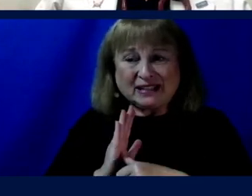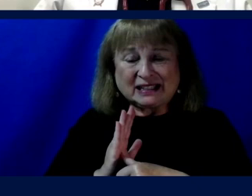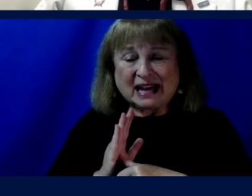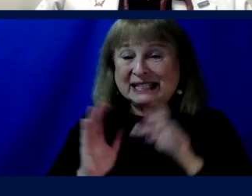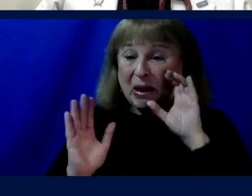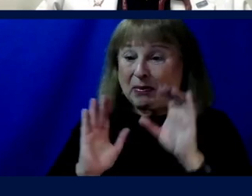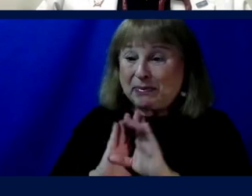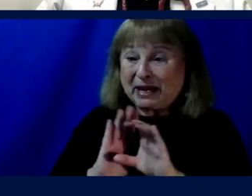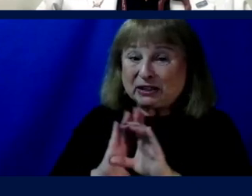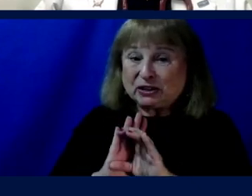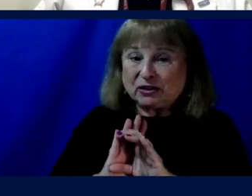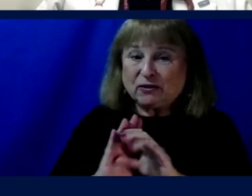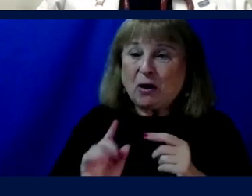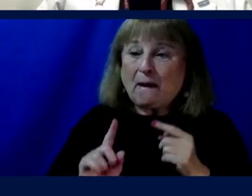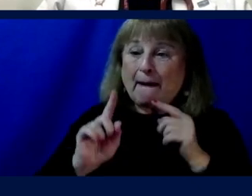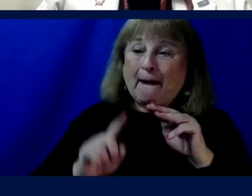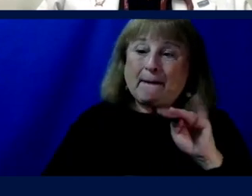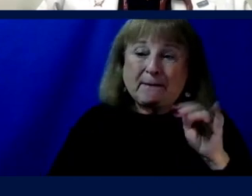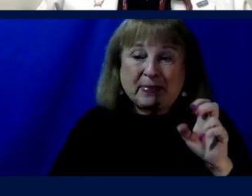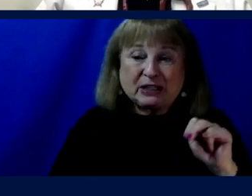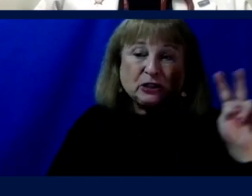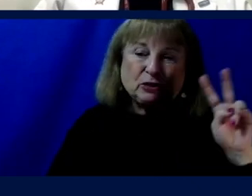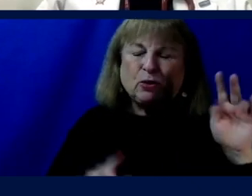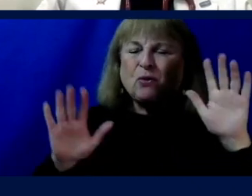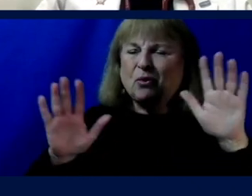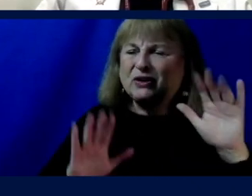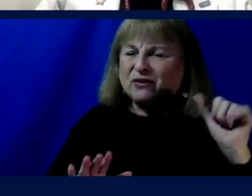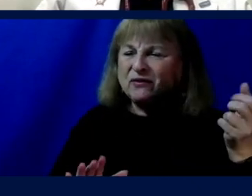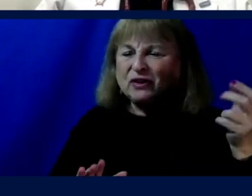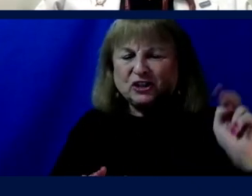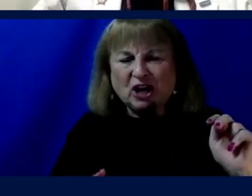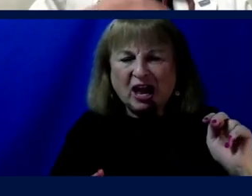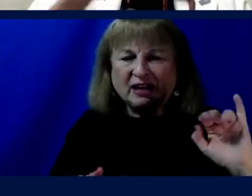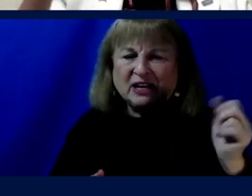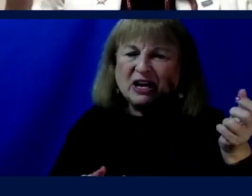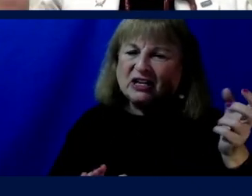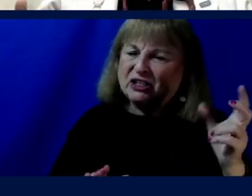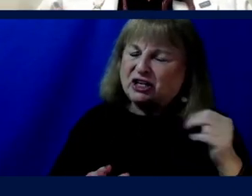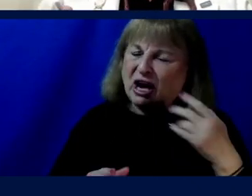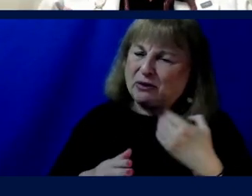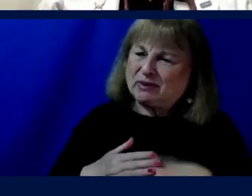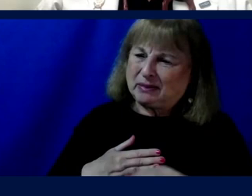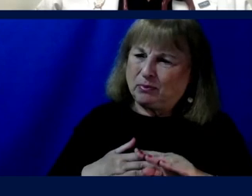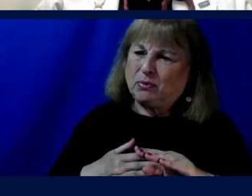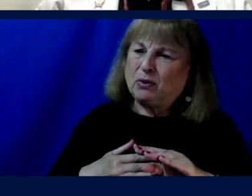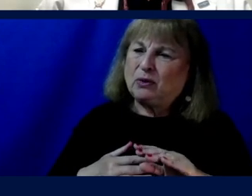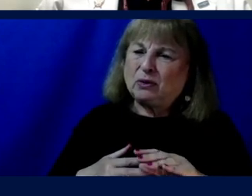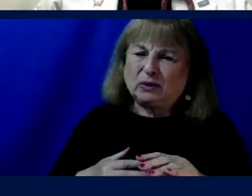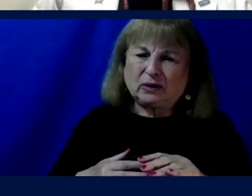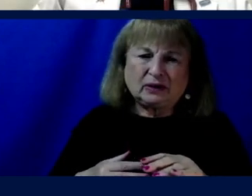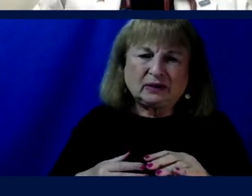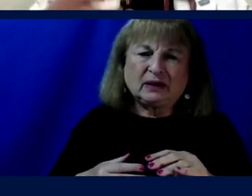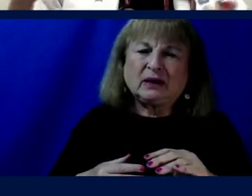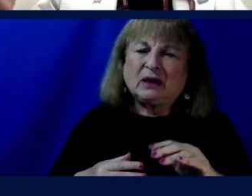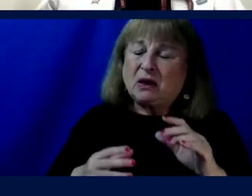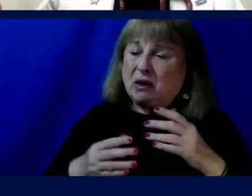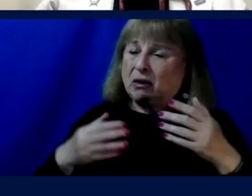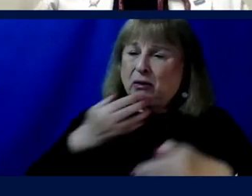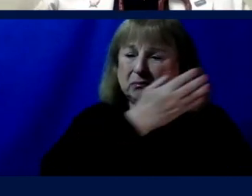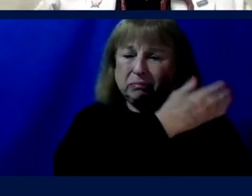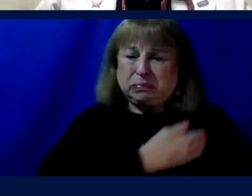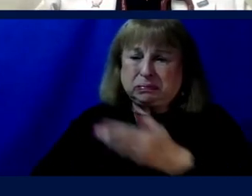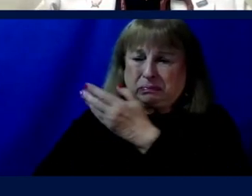there's a picture from mission two of the wonderful John. John was born a congenital quad amputee. He